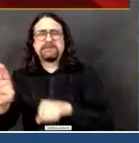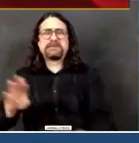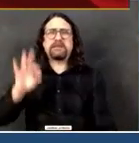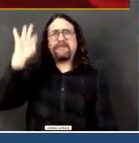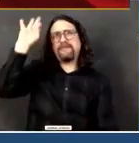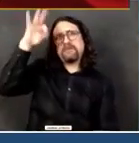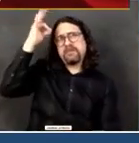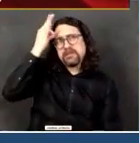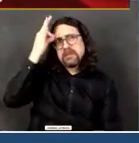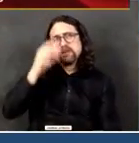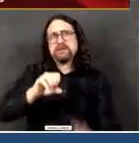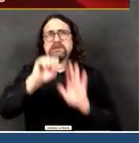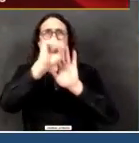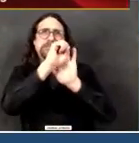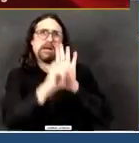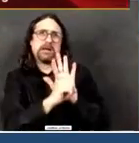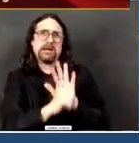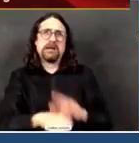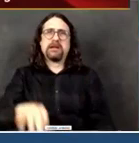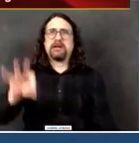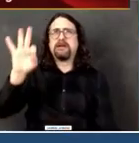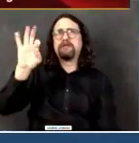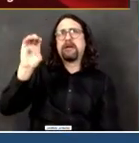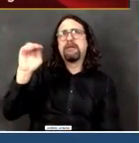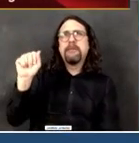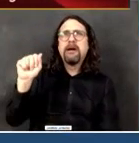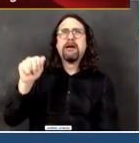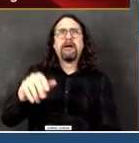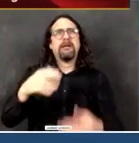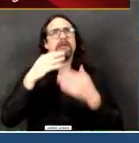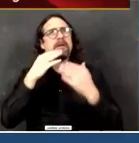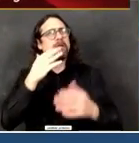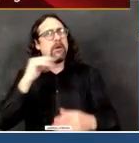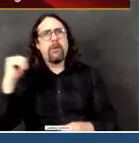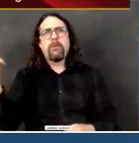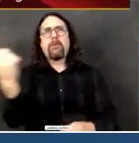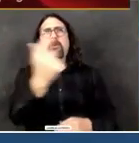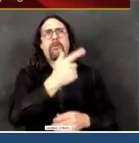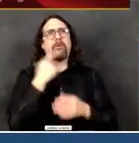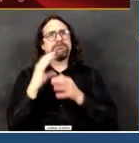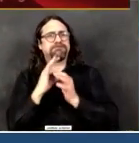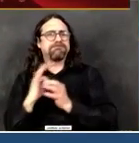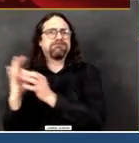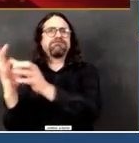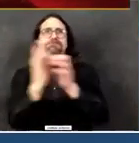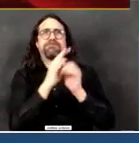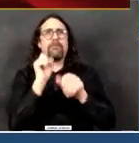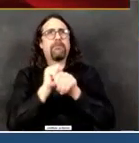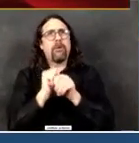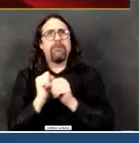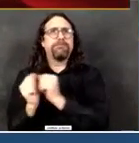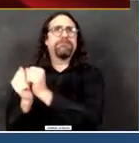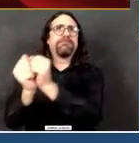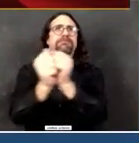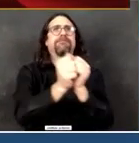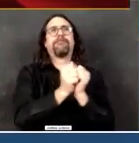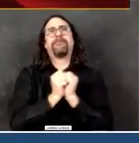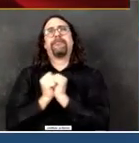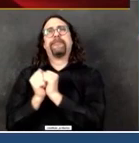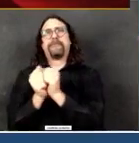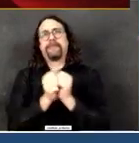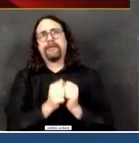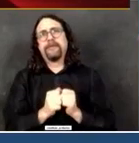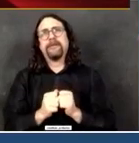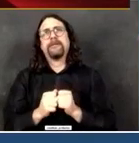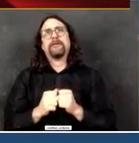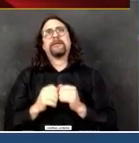Because we are now at a point where we can say for the week ahead, based on everything we know now, we will have enough ventilators to get through this coming